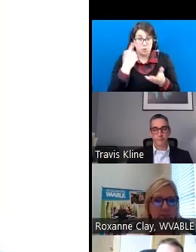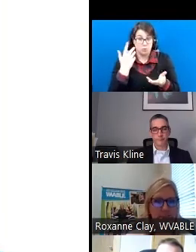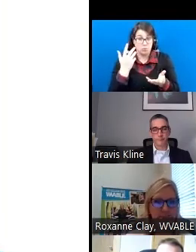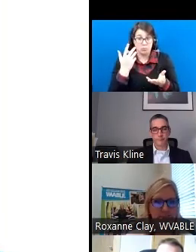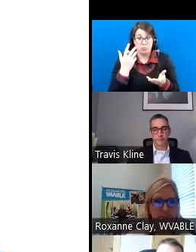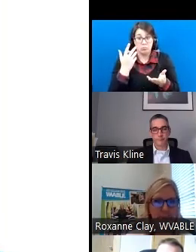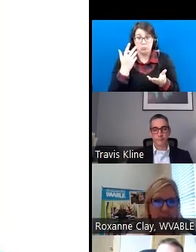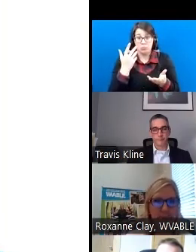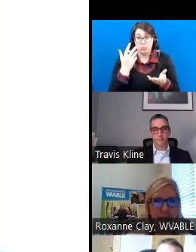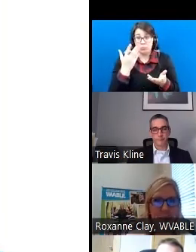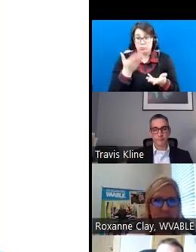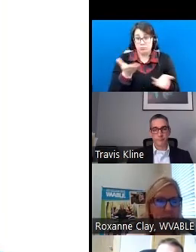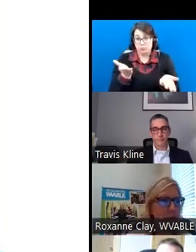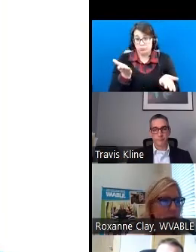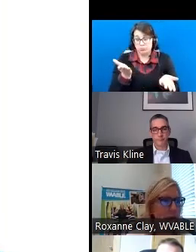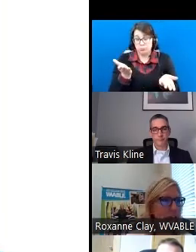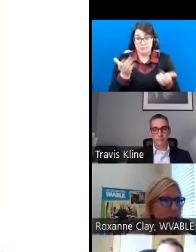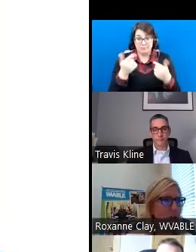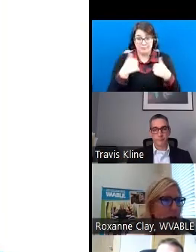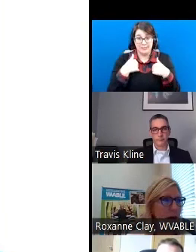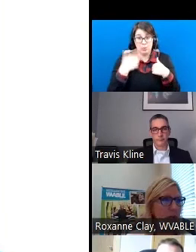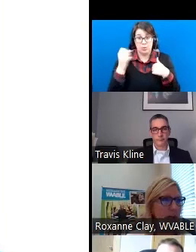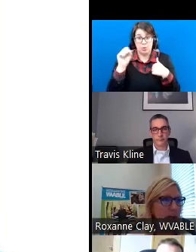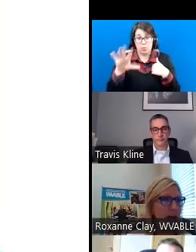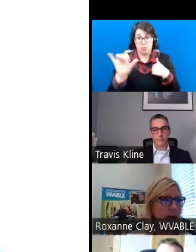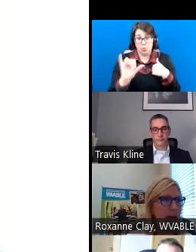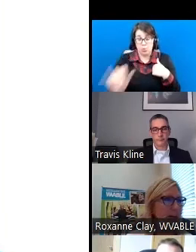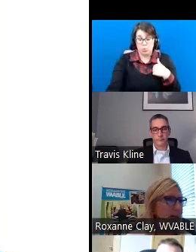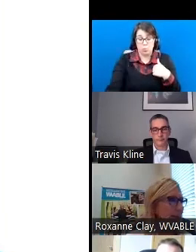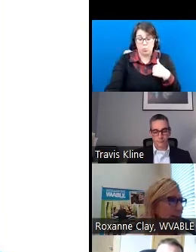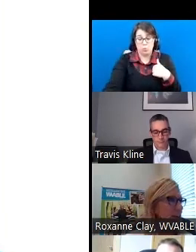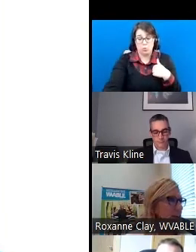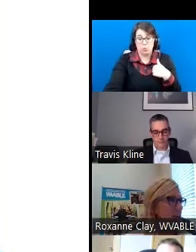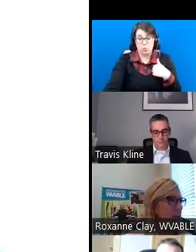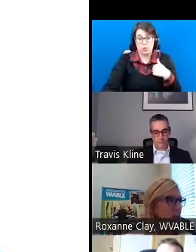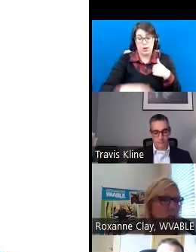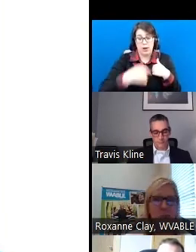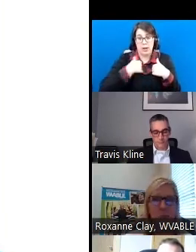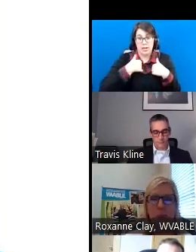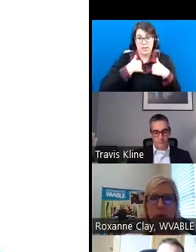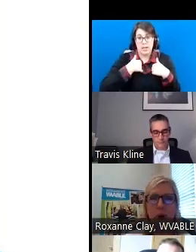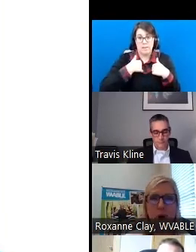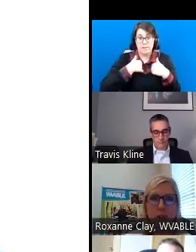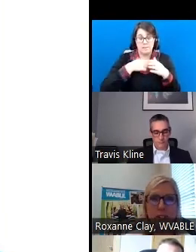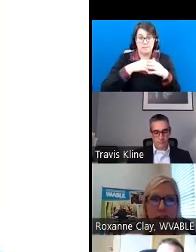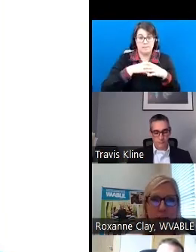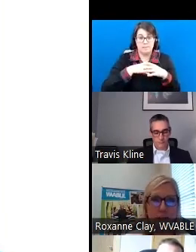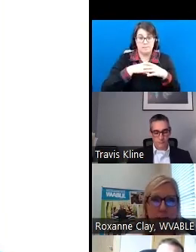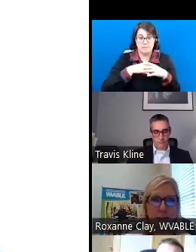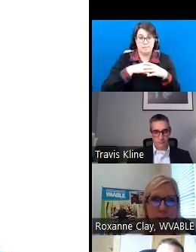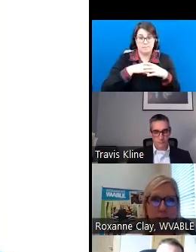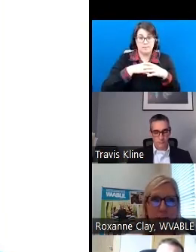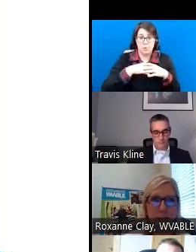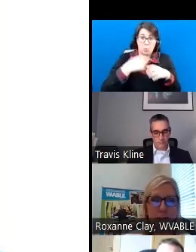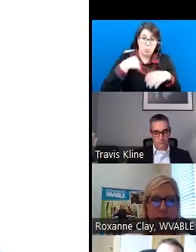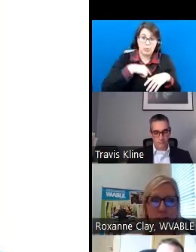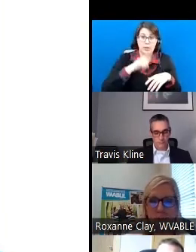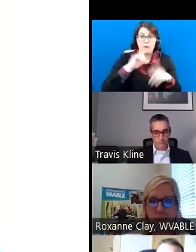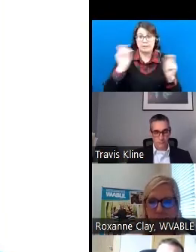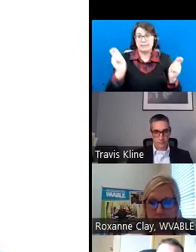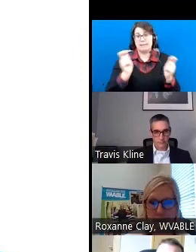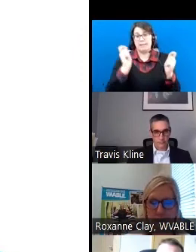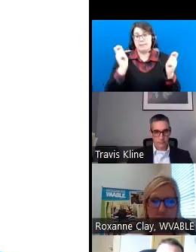And I'm going to throw out there as well that I, you know, we are celebrating Disability